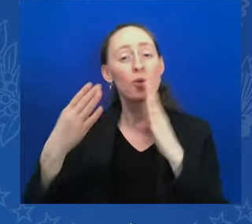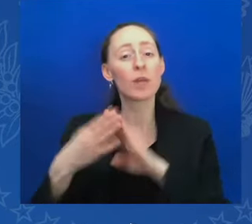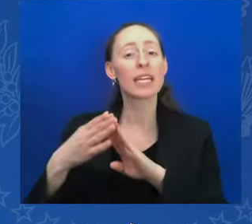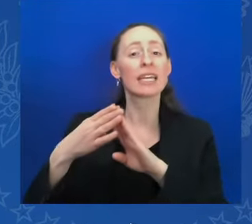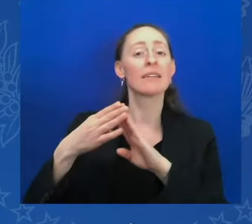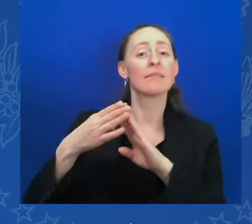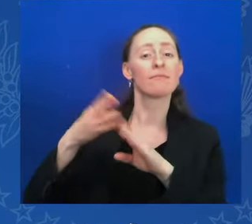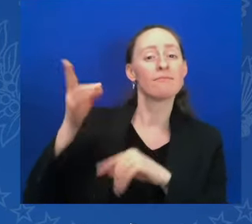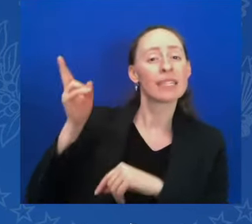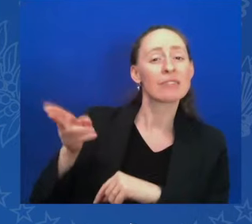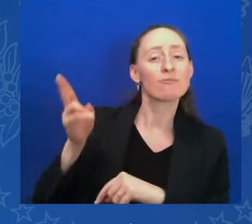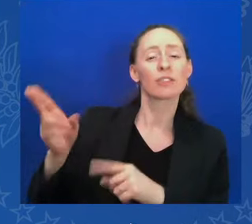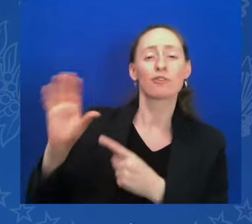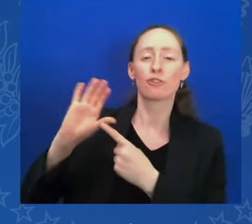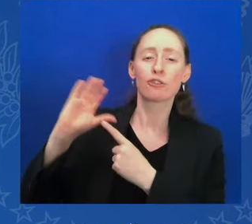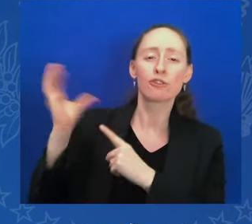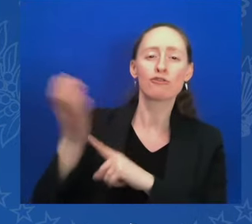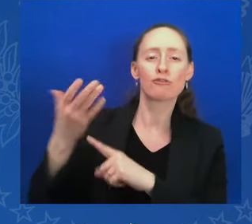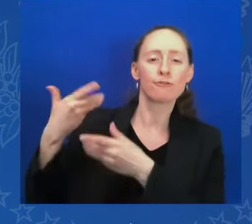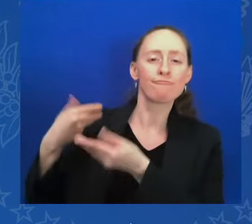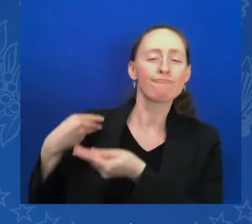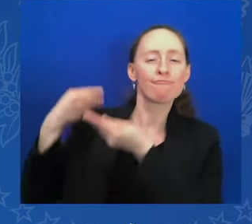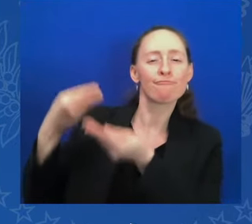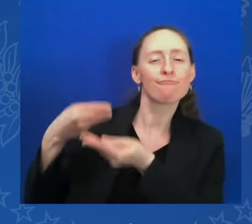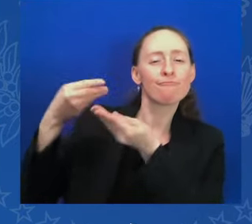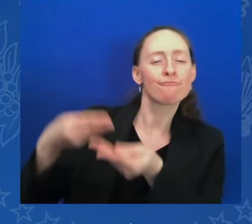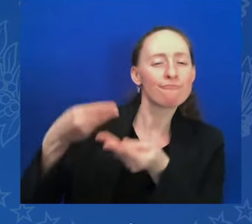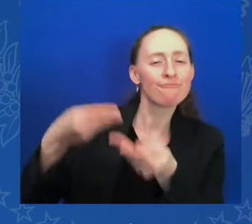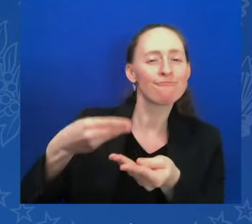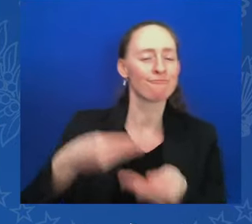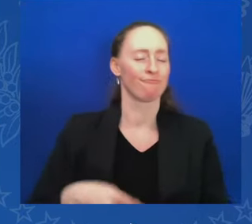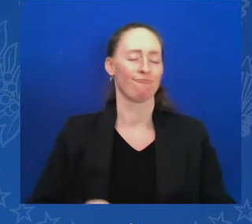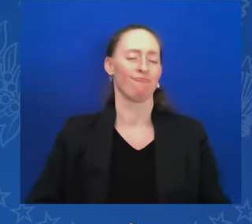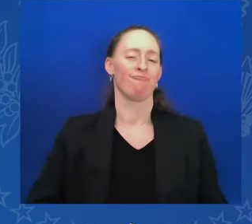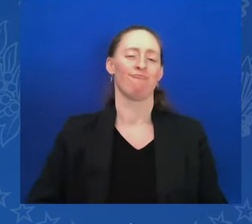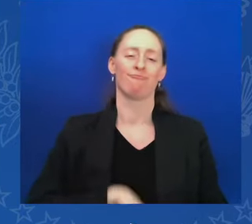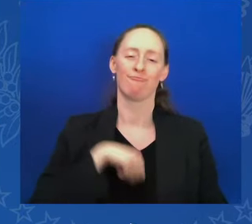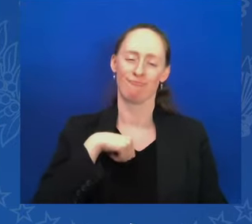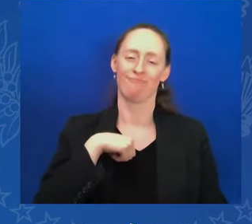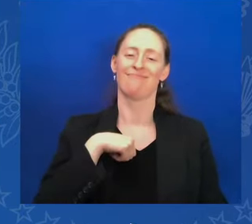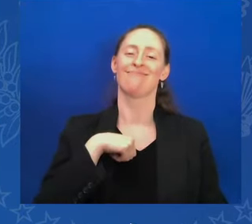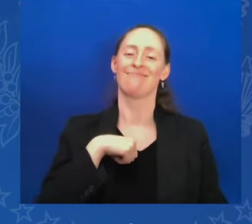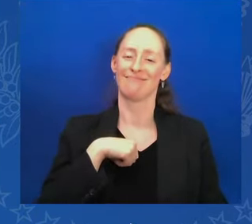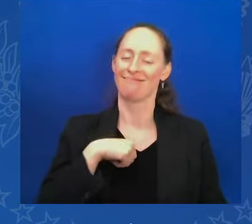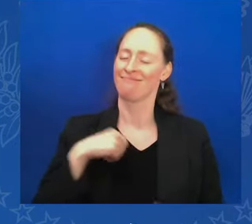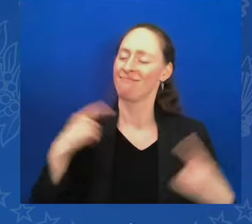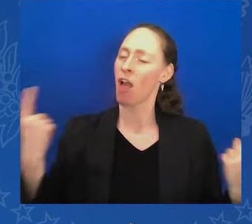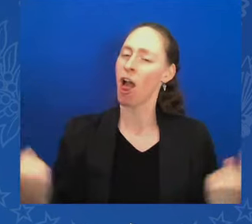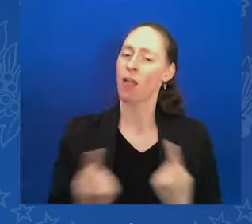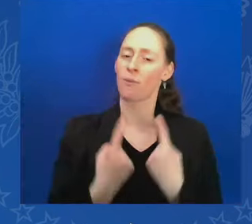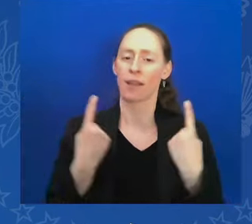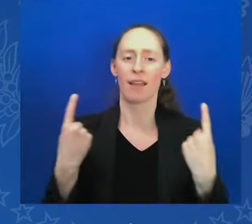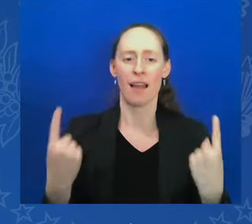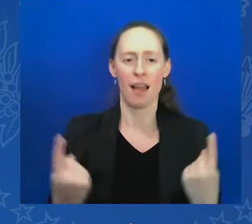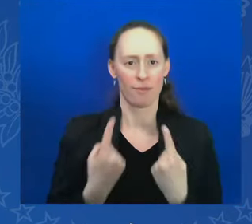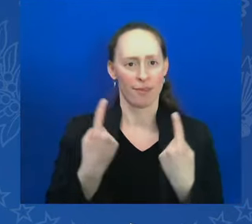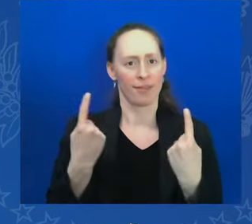pride is felt by so many immigrant communities all across America, and we celebrate that today.